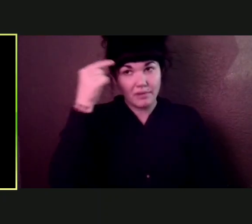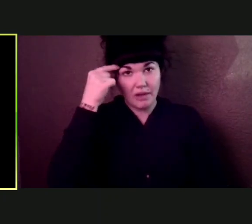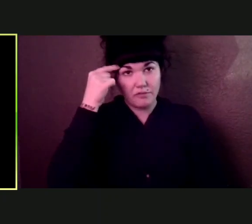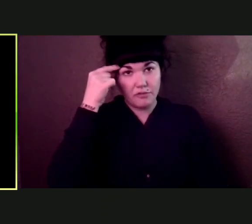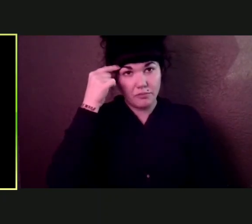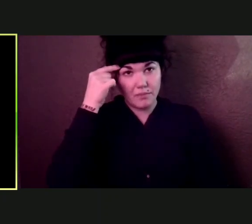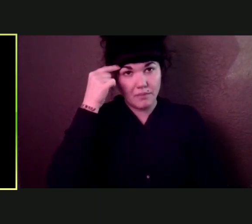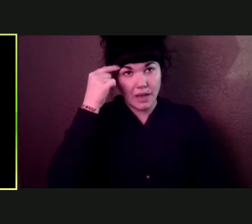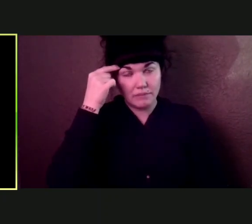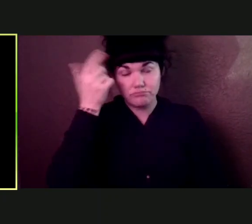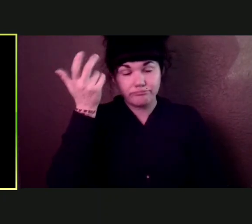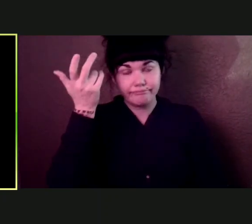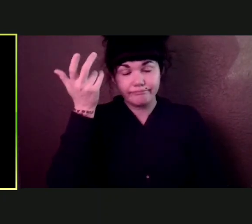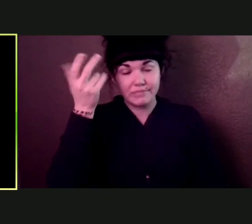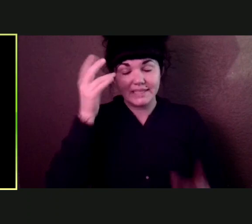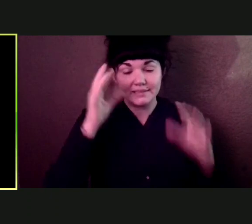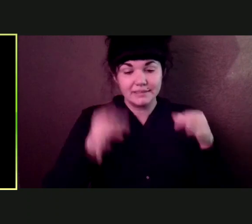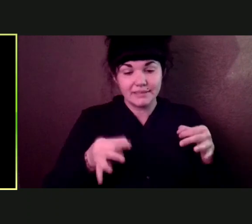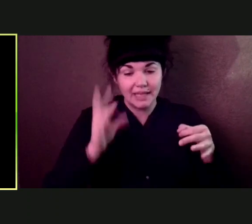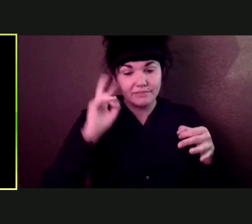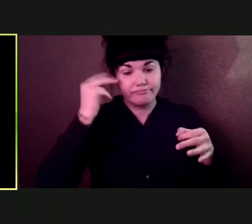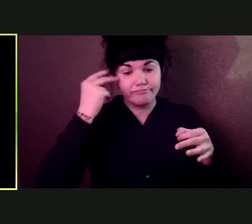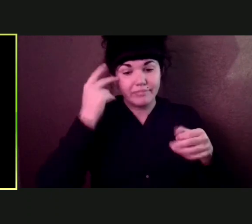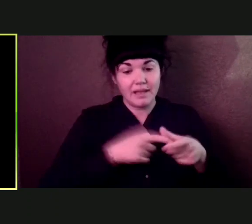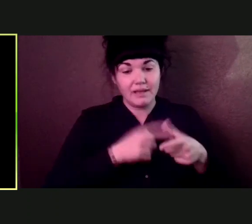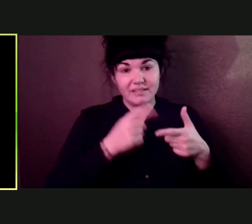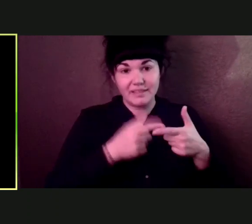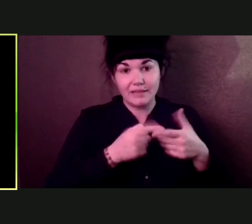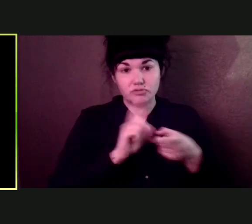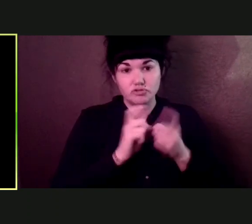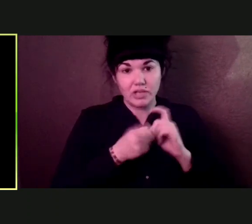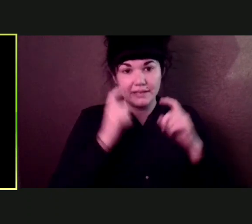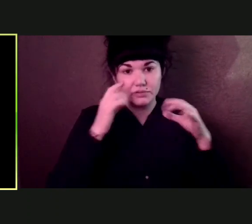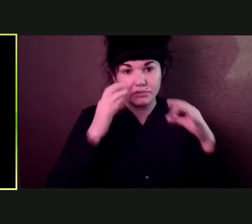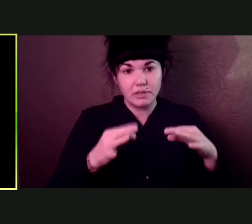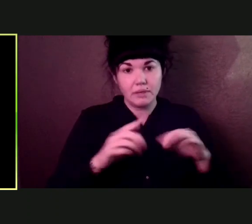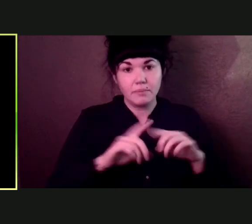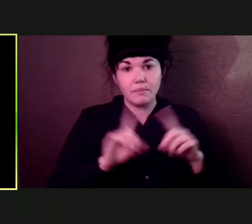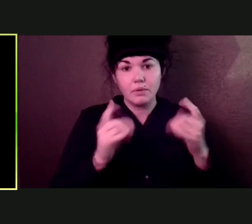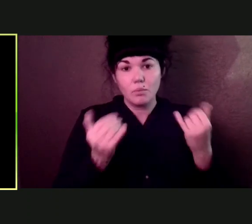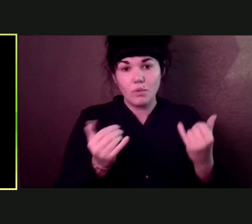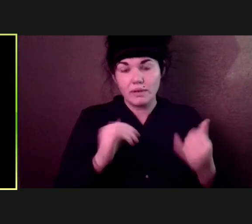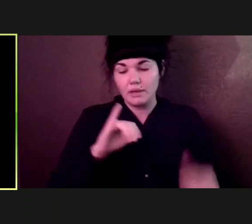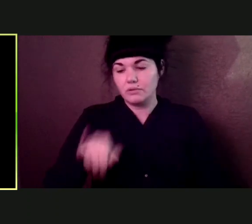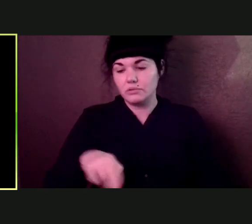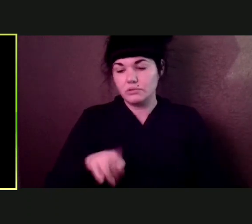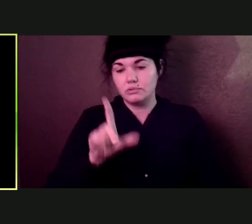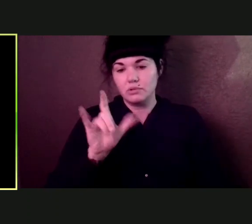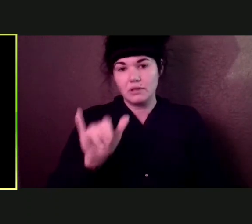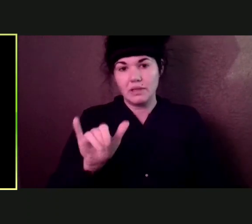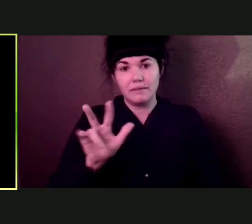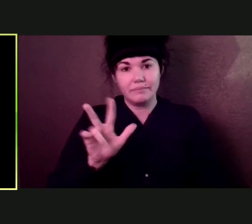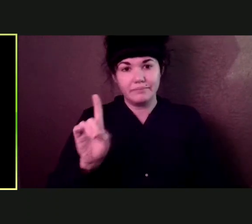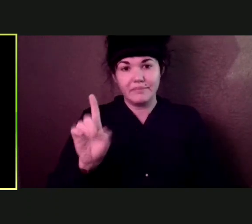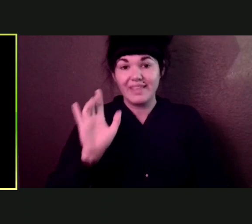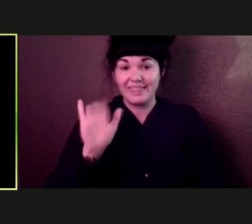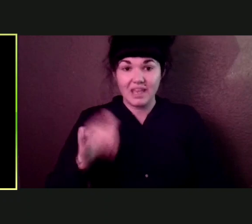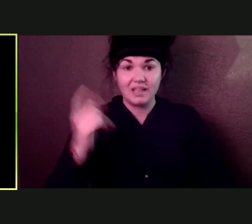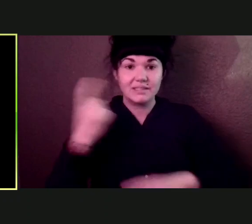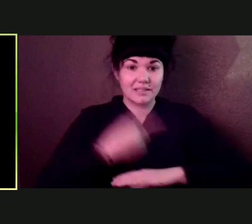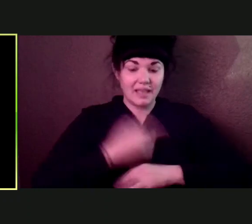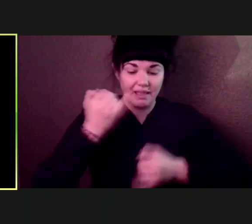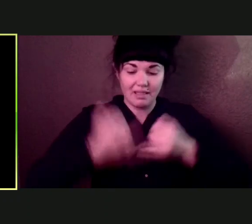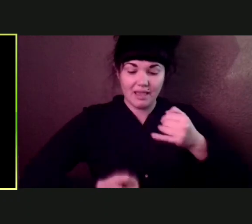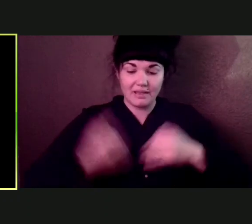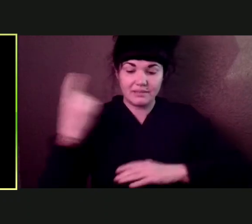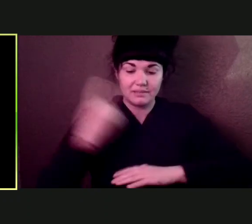July 31st is the date. Um, we know that there are a lot of individuals and people in our